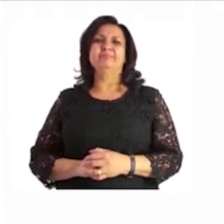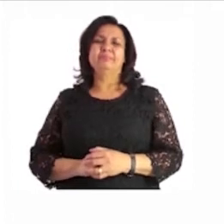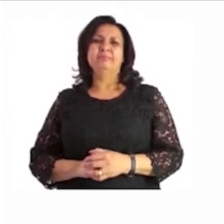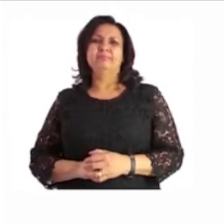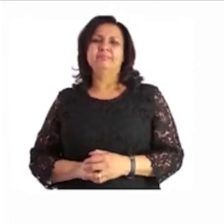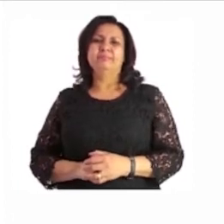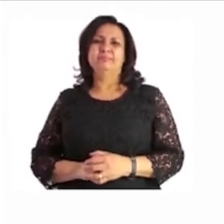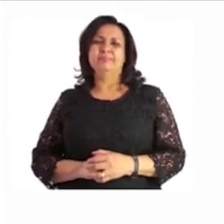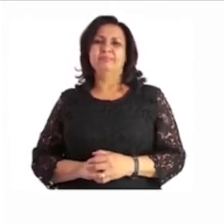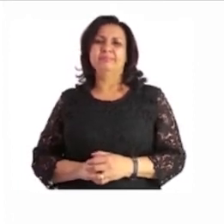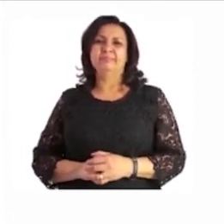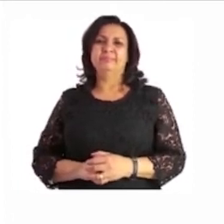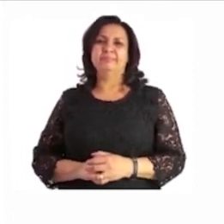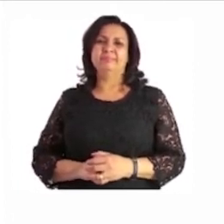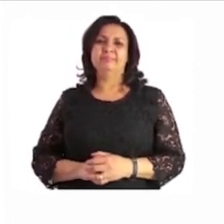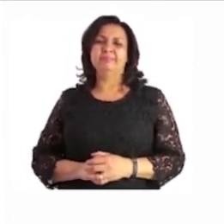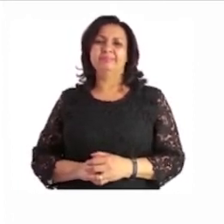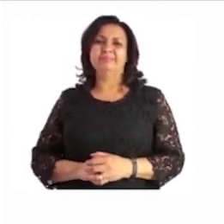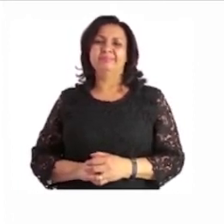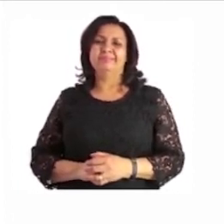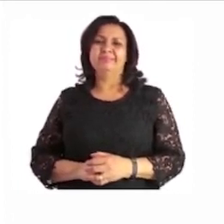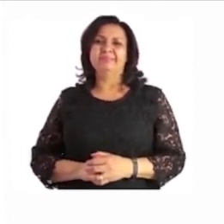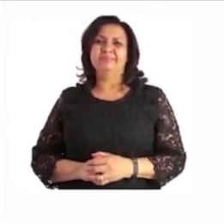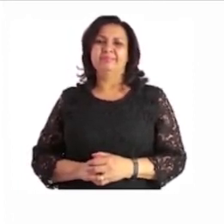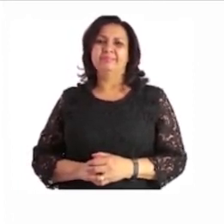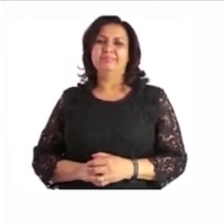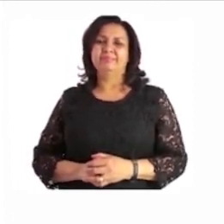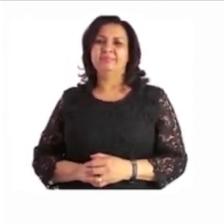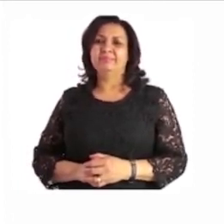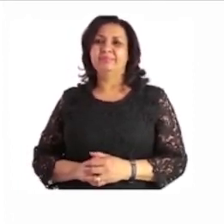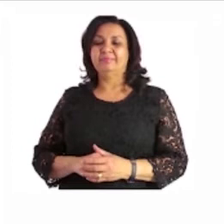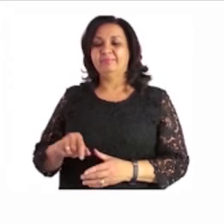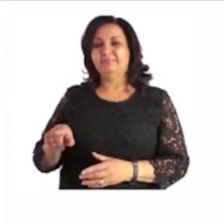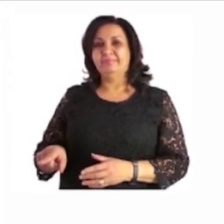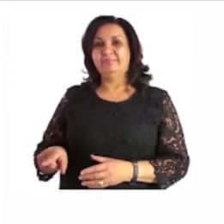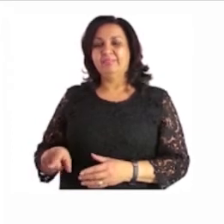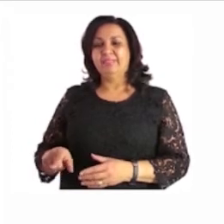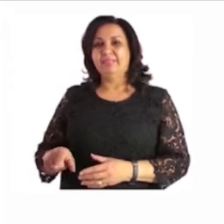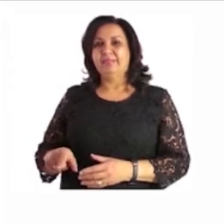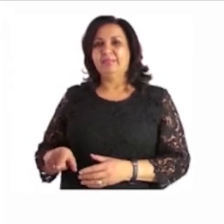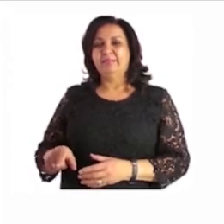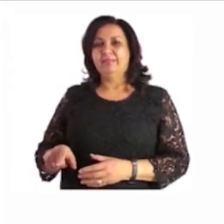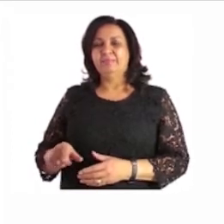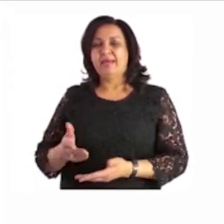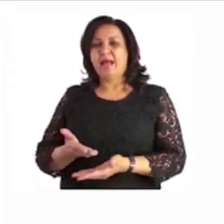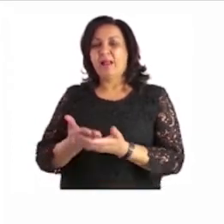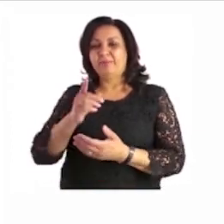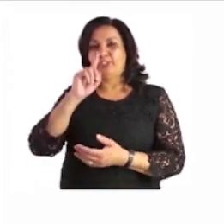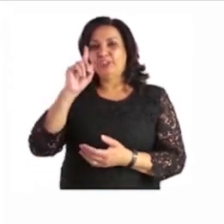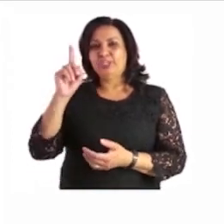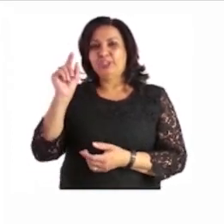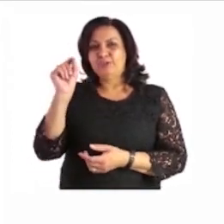oval shape. Yes, but you're going to help teacher to trace over those beautiful